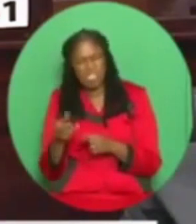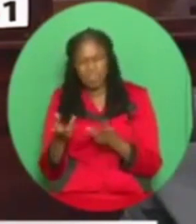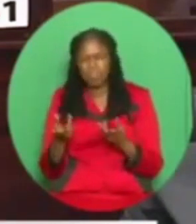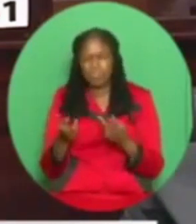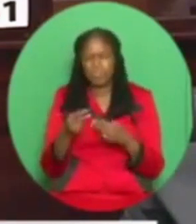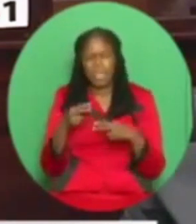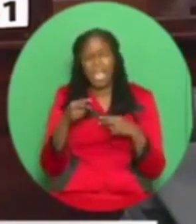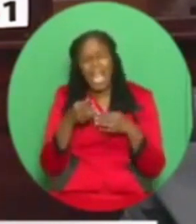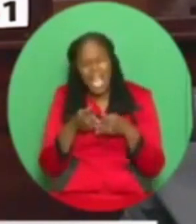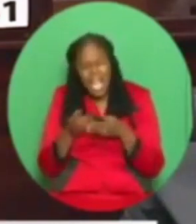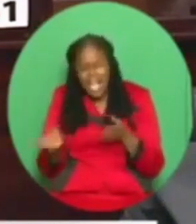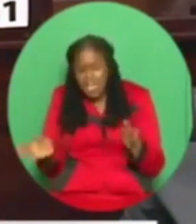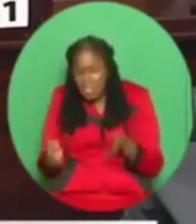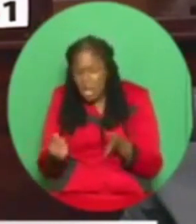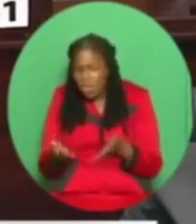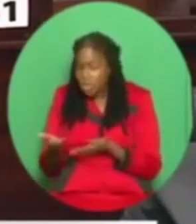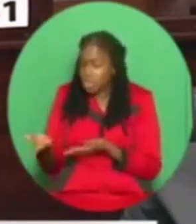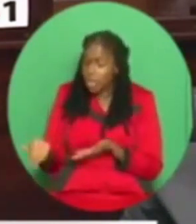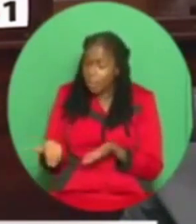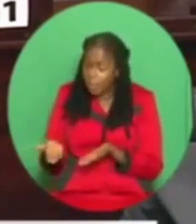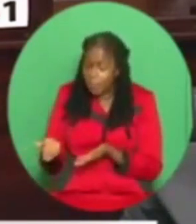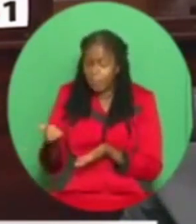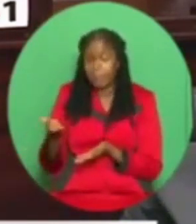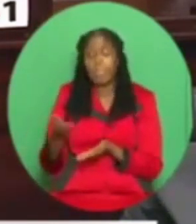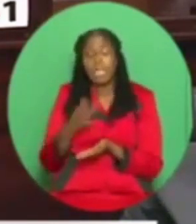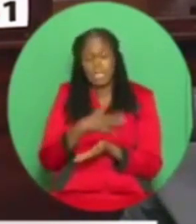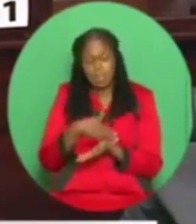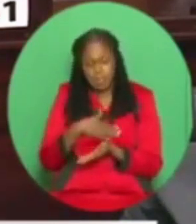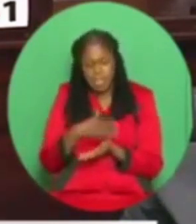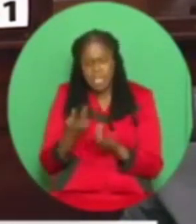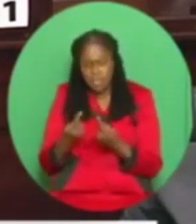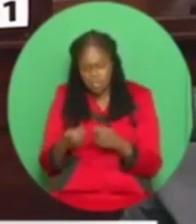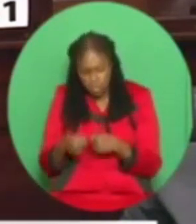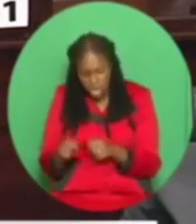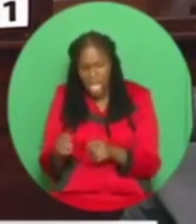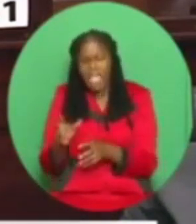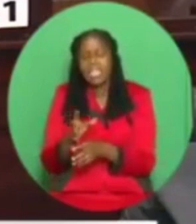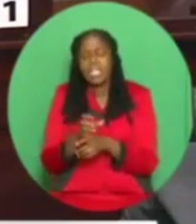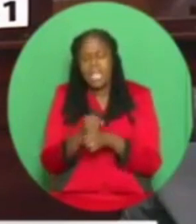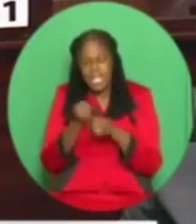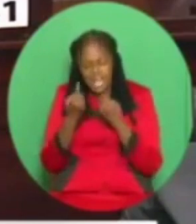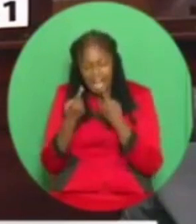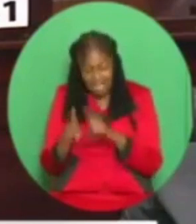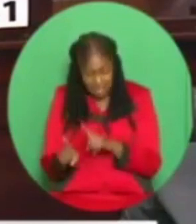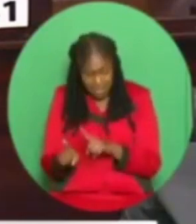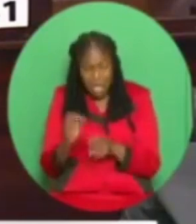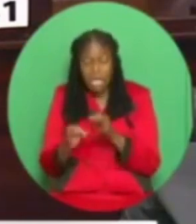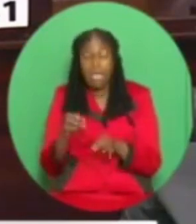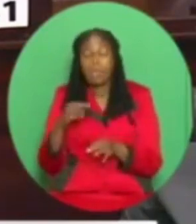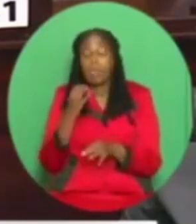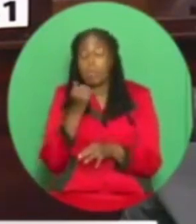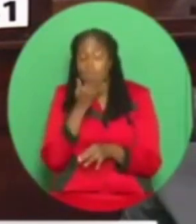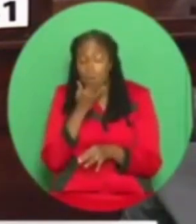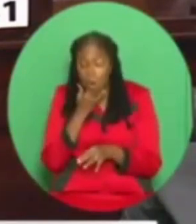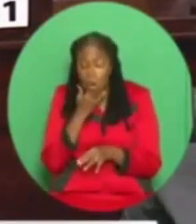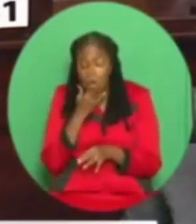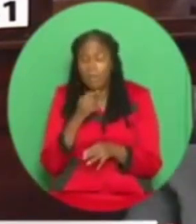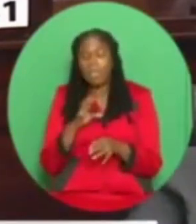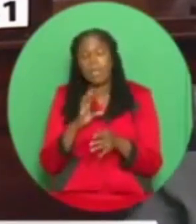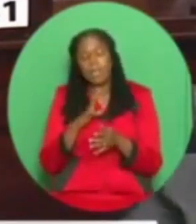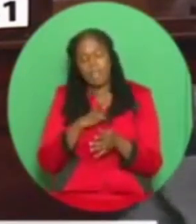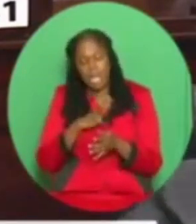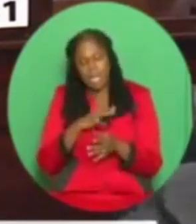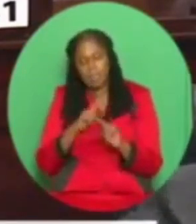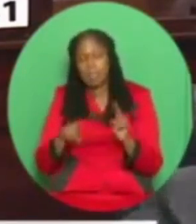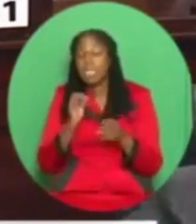get the answers and if we are wrong and you can disconfirm us no problem but if we are right then you should hide. Madam Speaker.